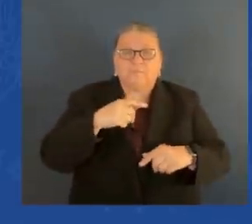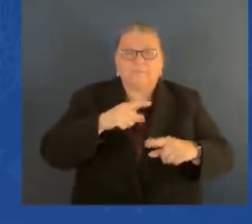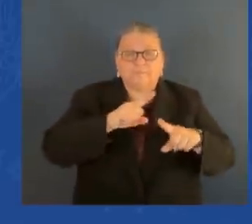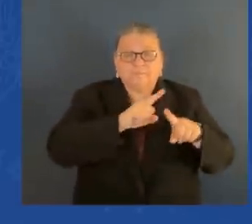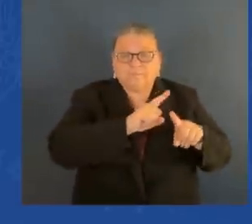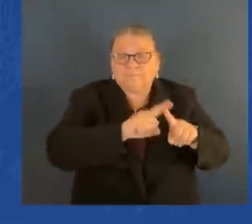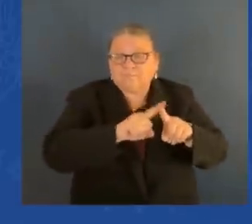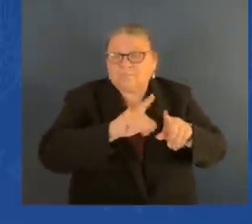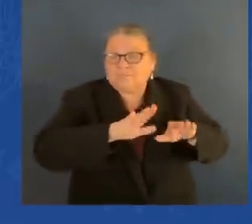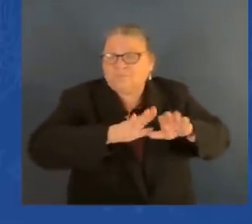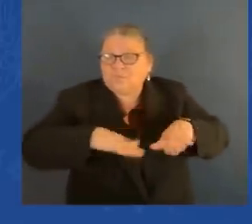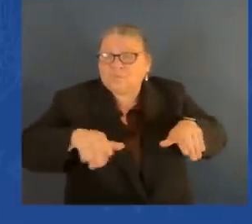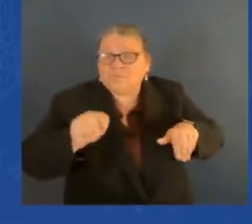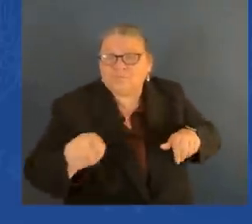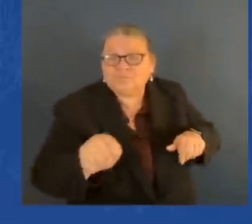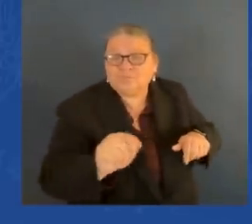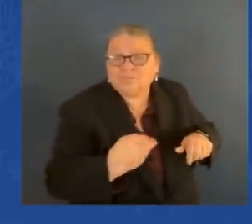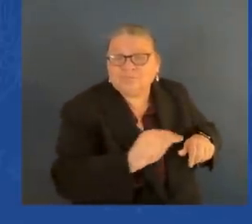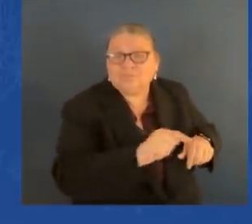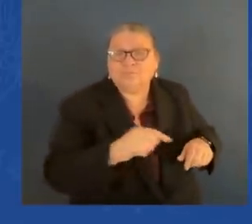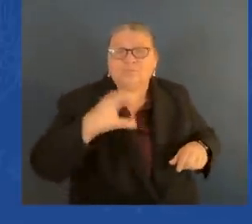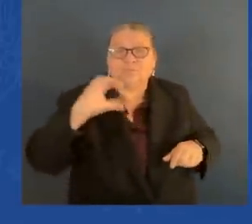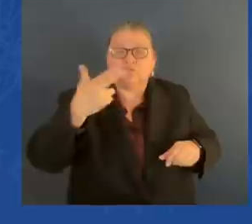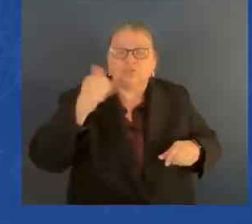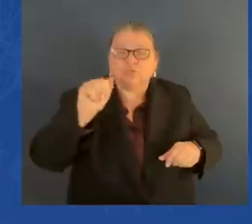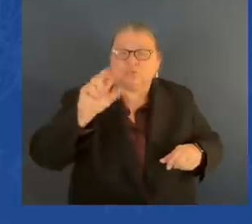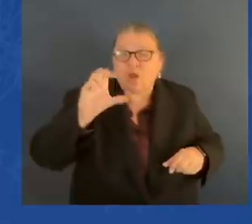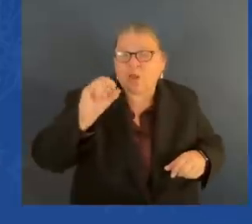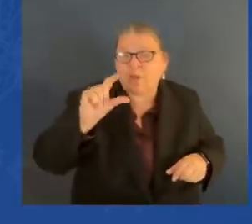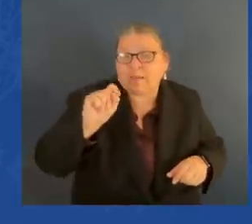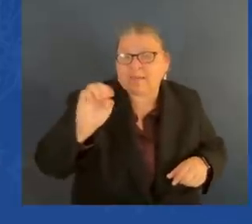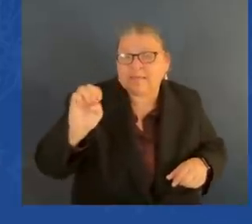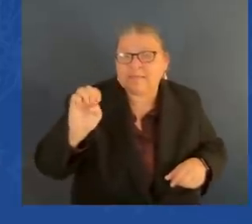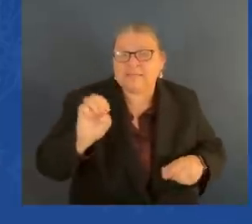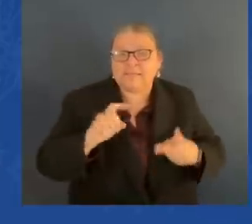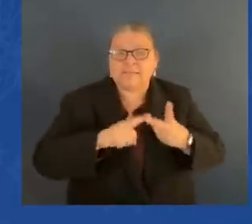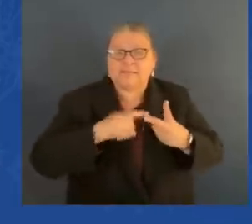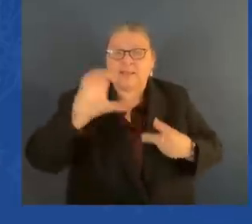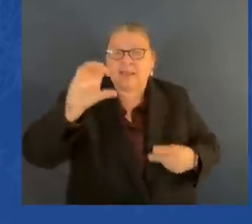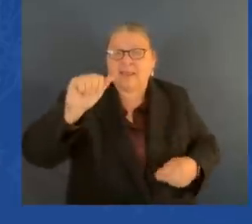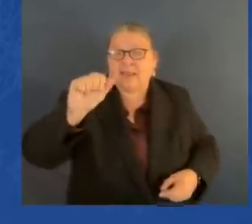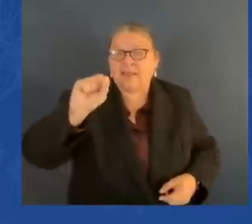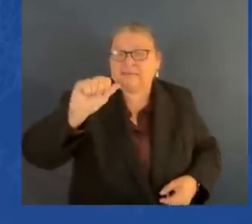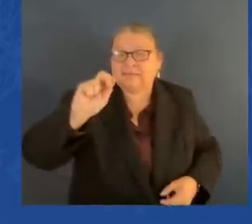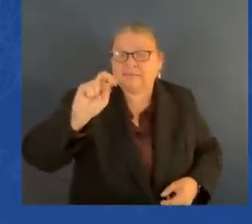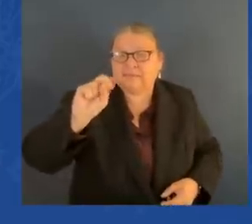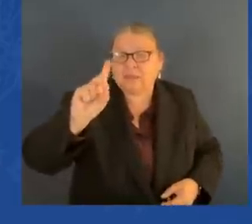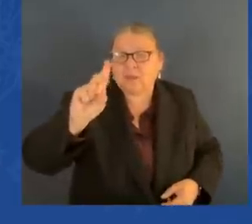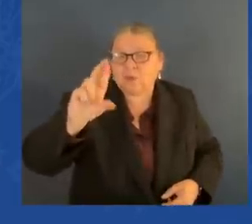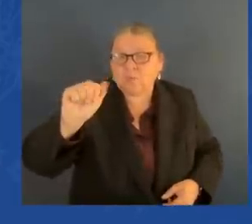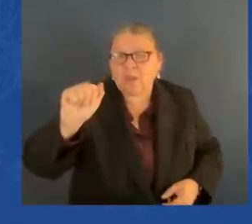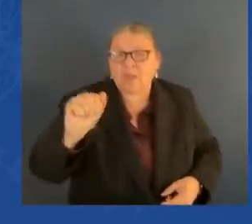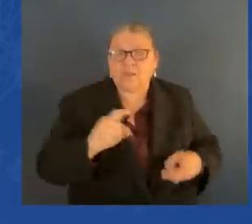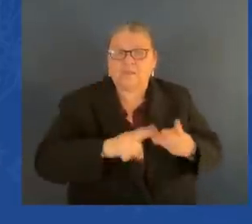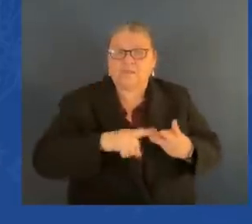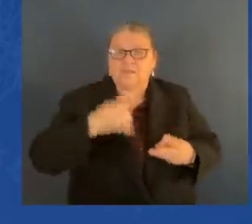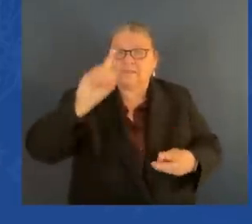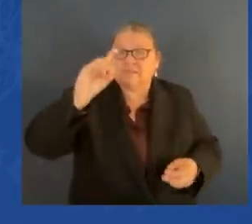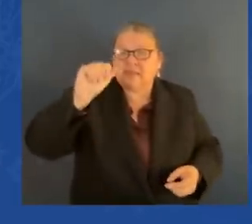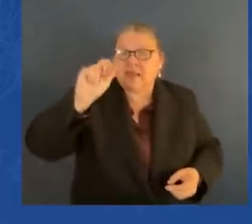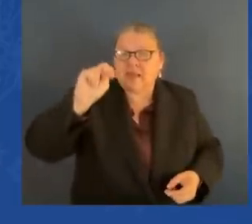and all the dear friends of the family that are here as well. Because they always talked about you all as family.